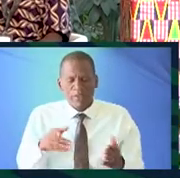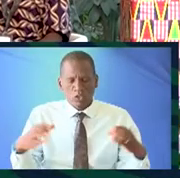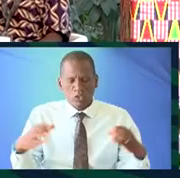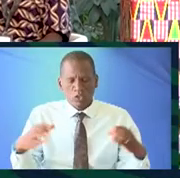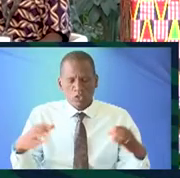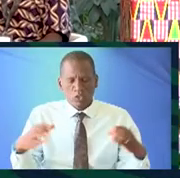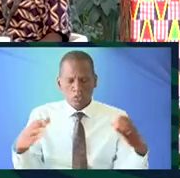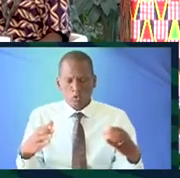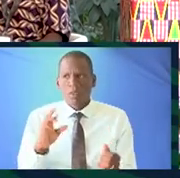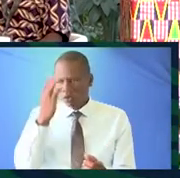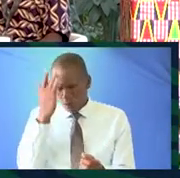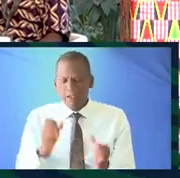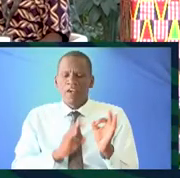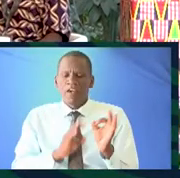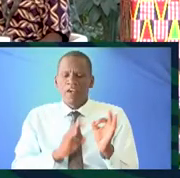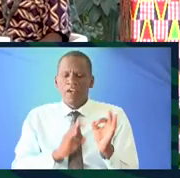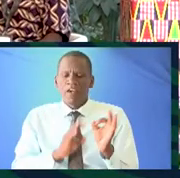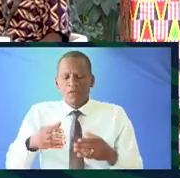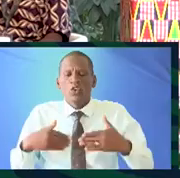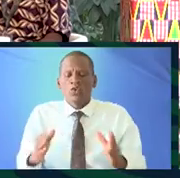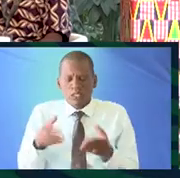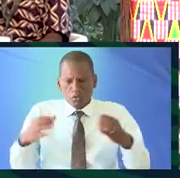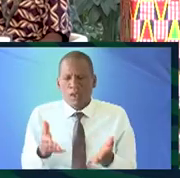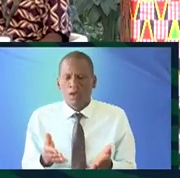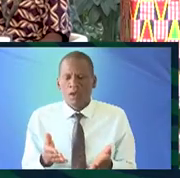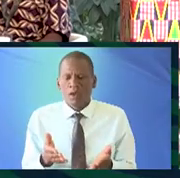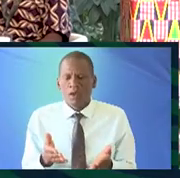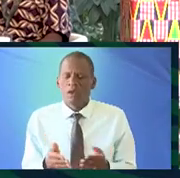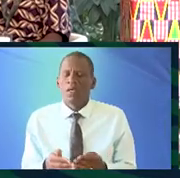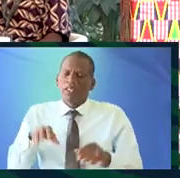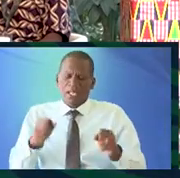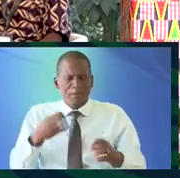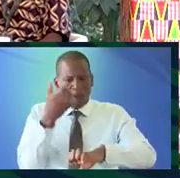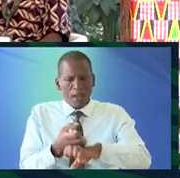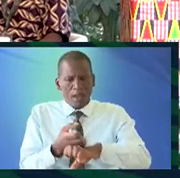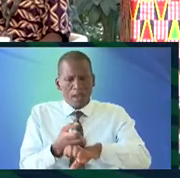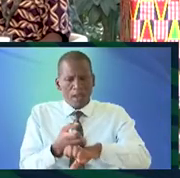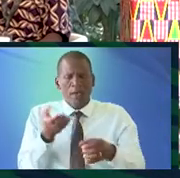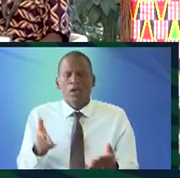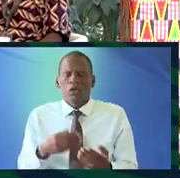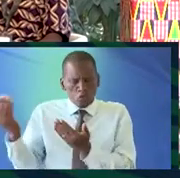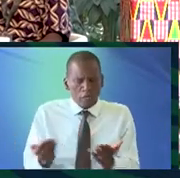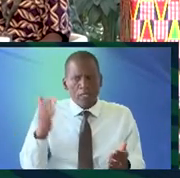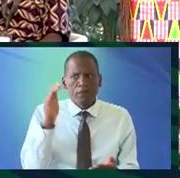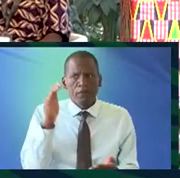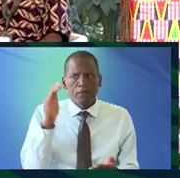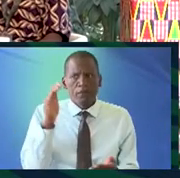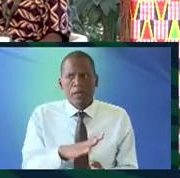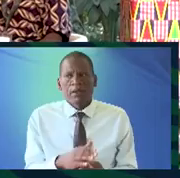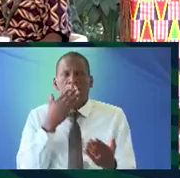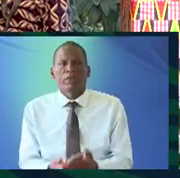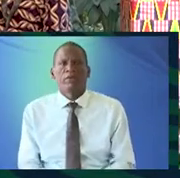bring this generation because if we lose it right now it's gonna be very difficult to bring it back